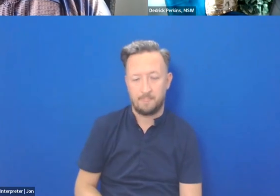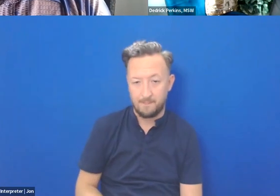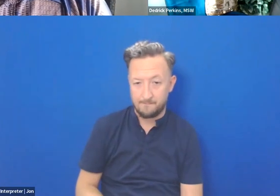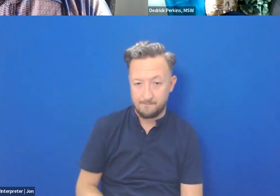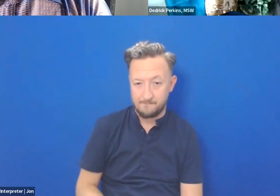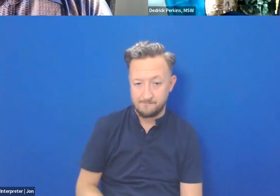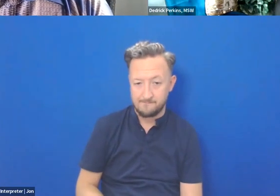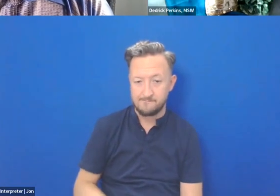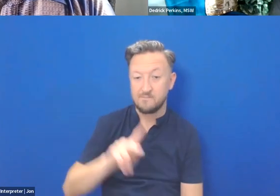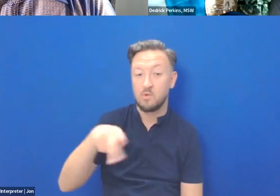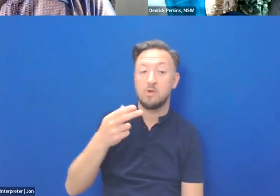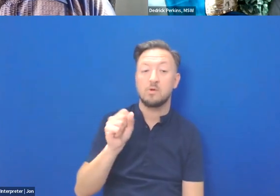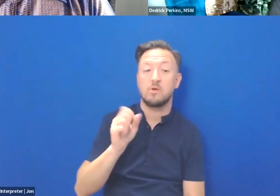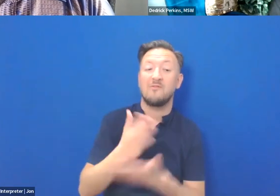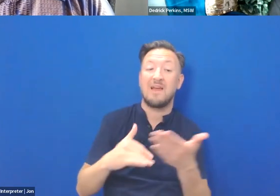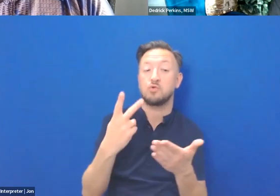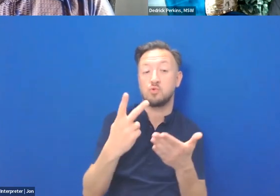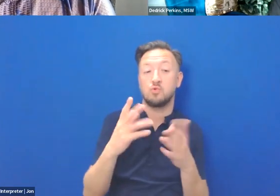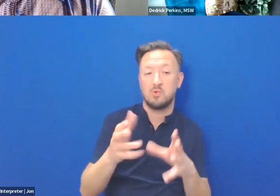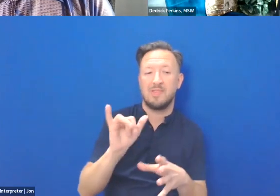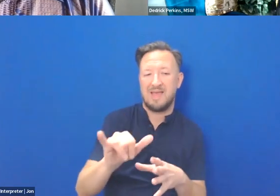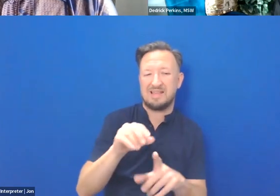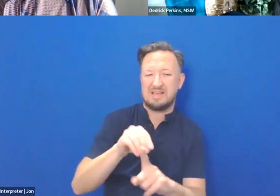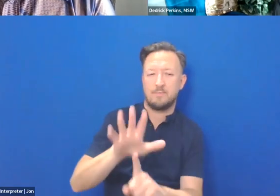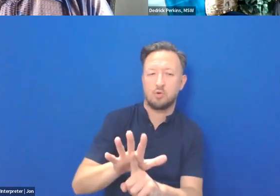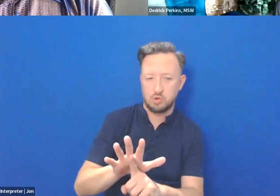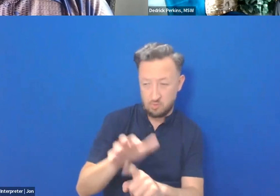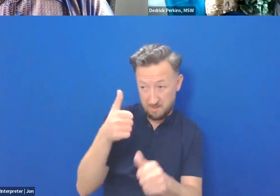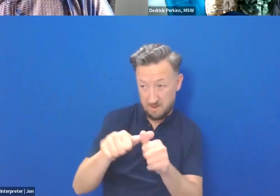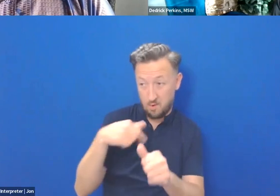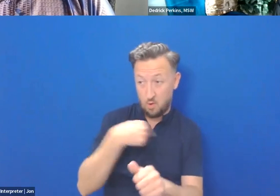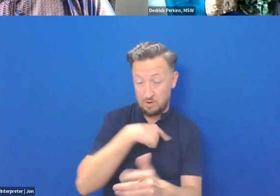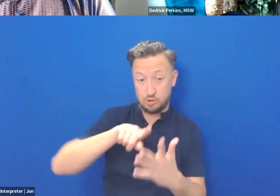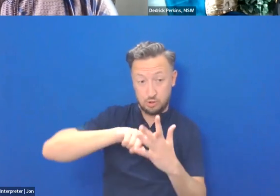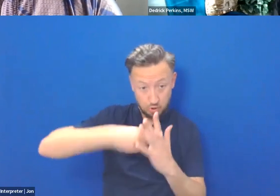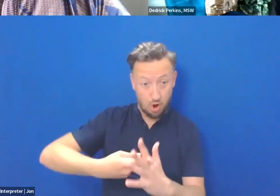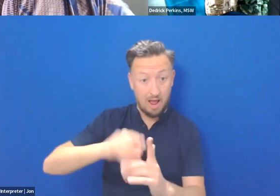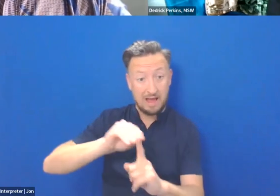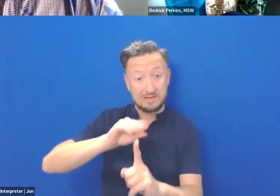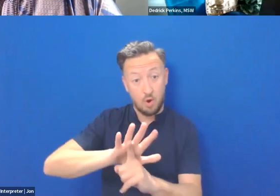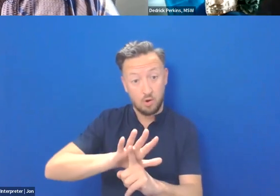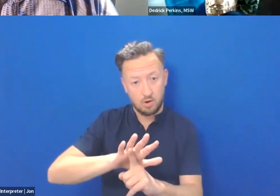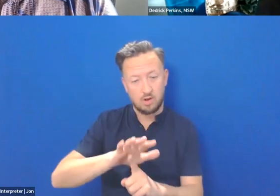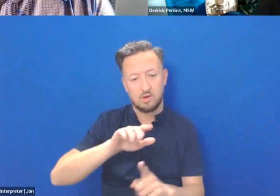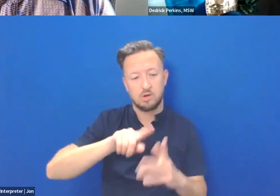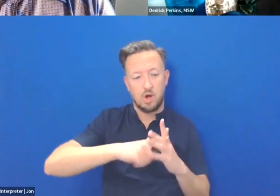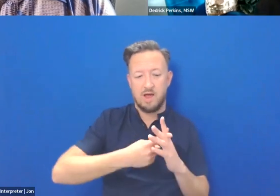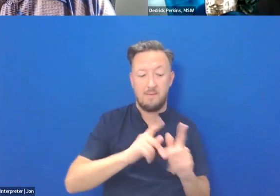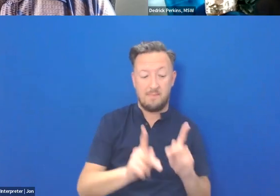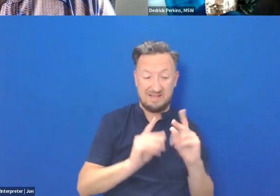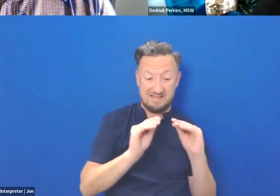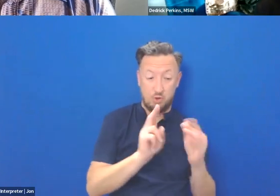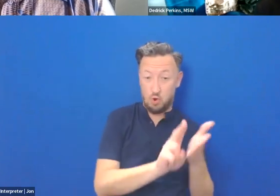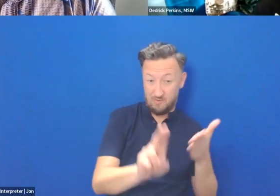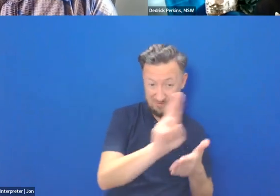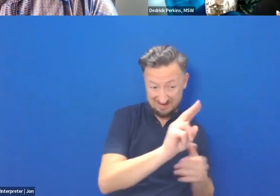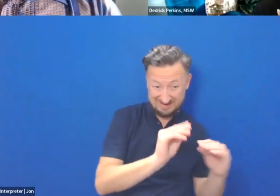So phase two is exposure, right? So when we started the exposure, remember we're starting from, from, from teaching people at the university,